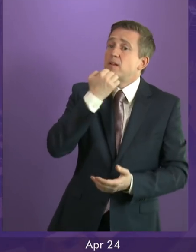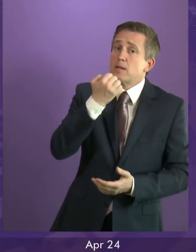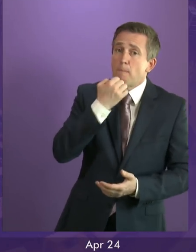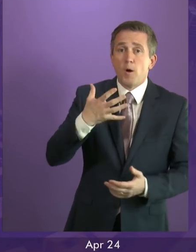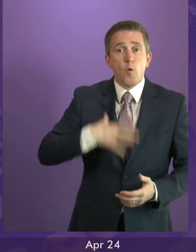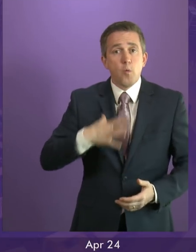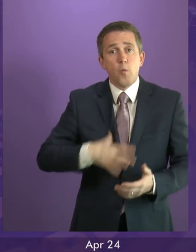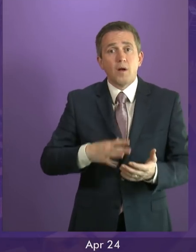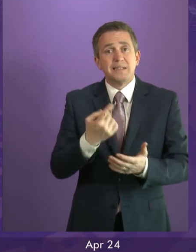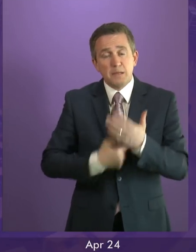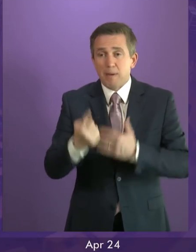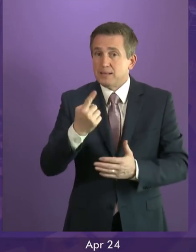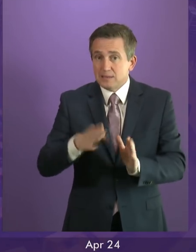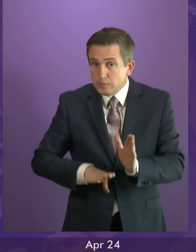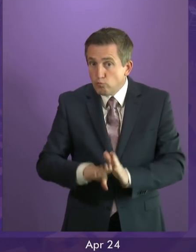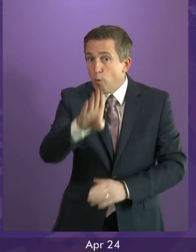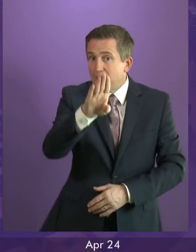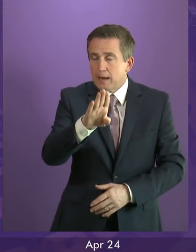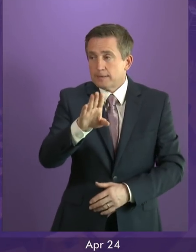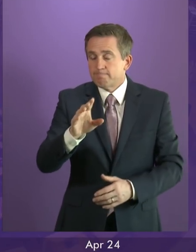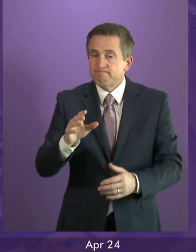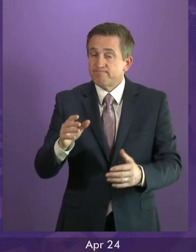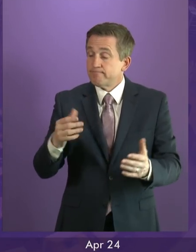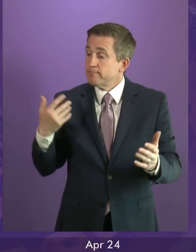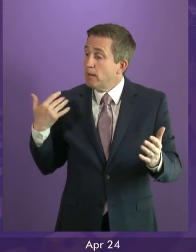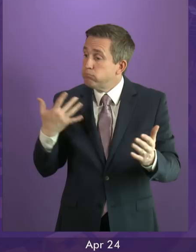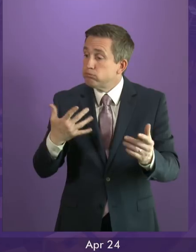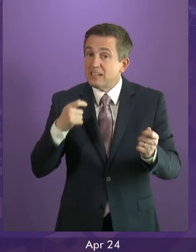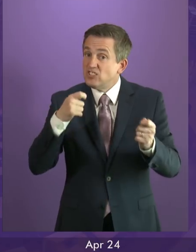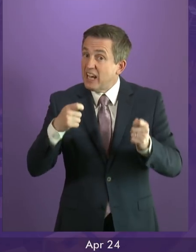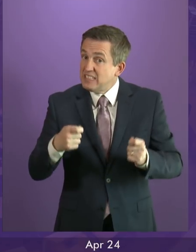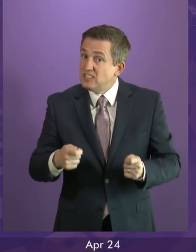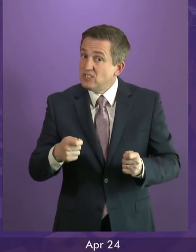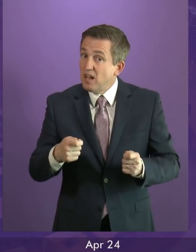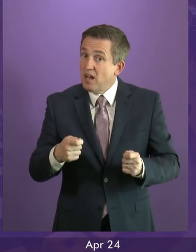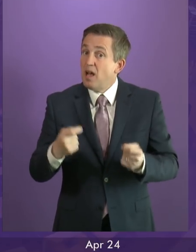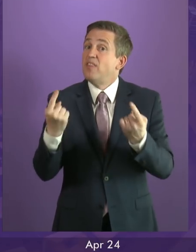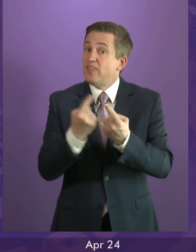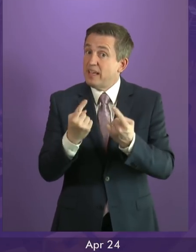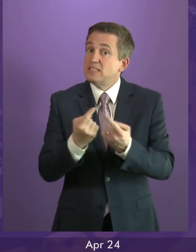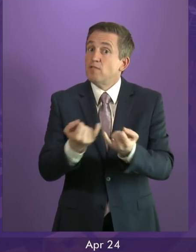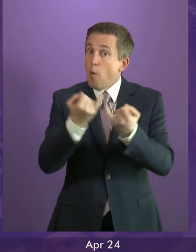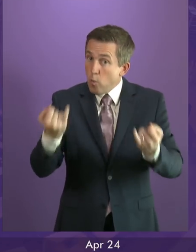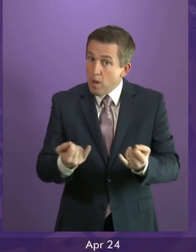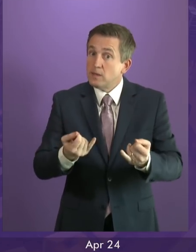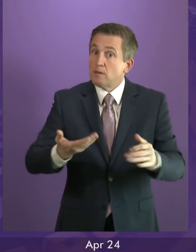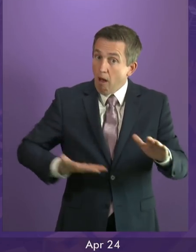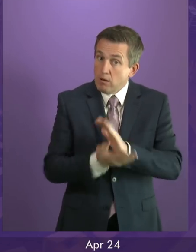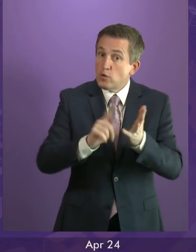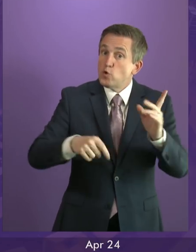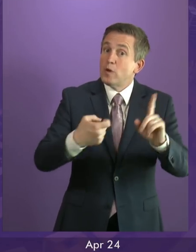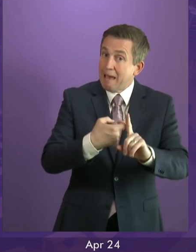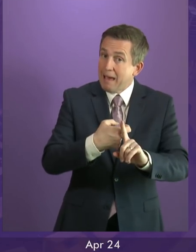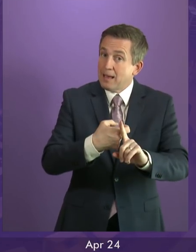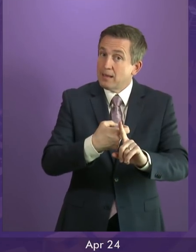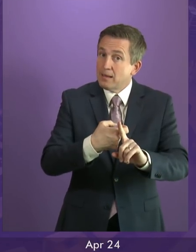be independent. Things have changed and they have not changed for the better for Scotland within the UK. That's why I think it